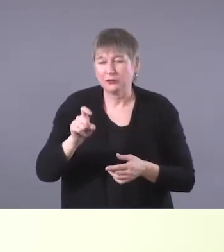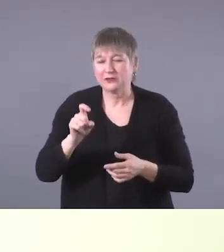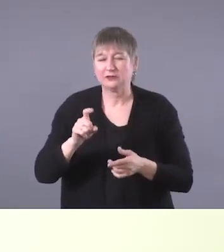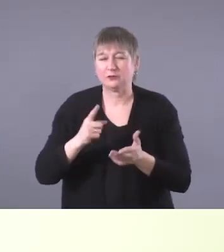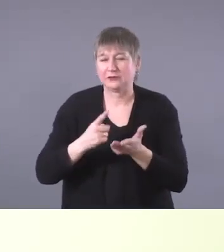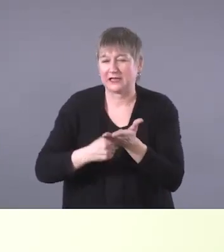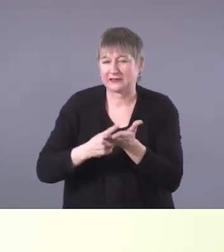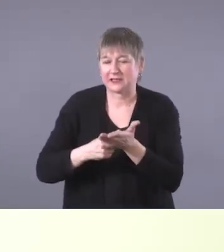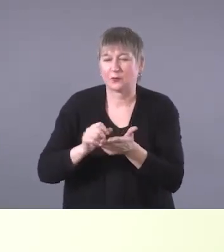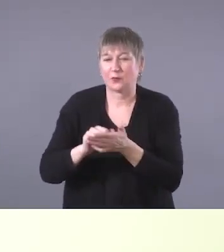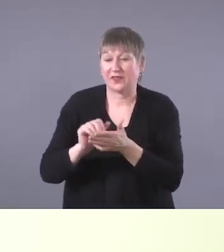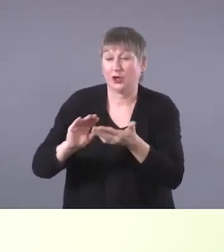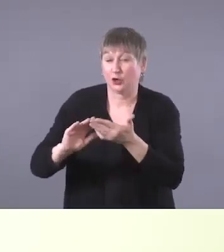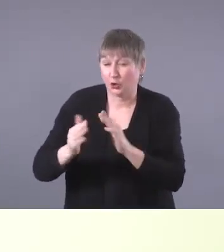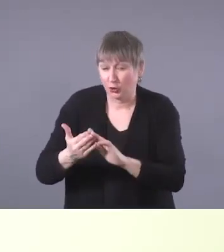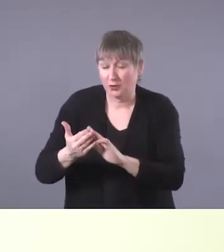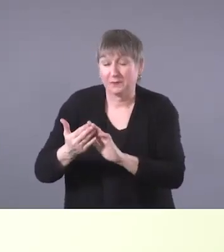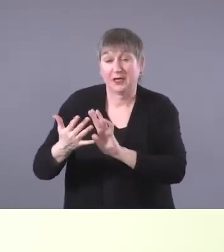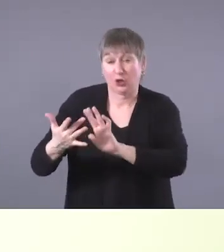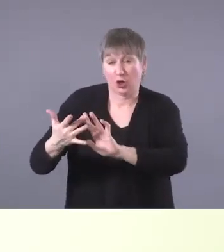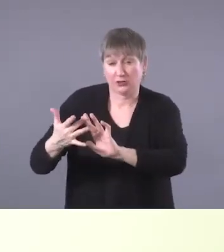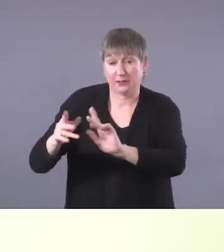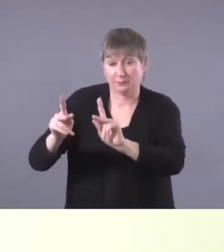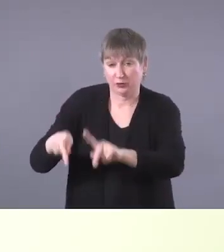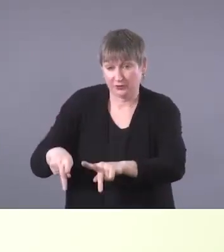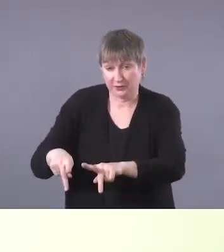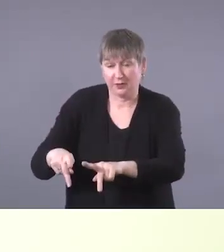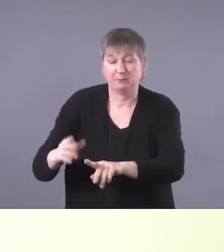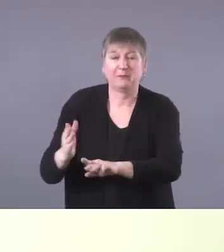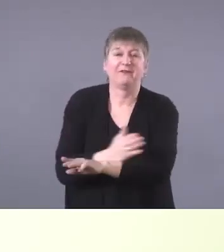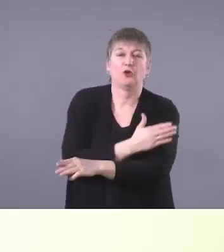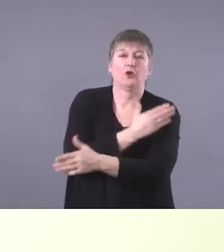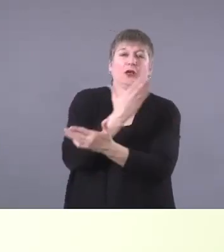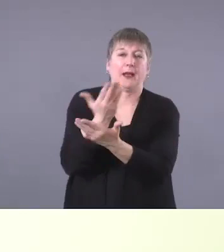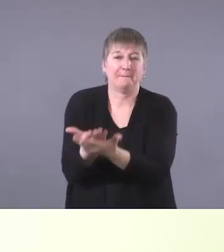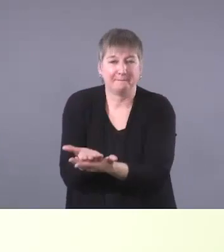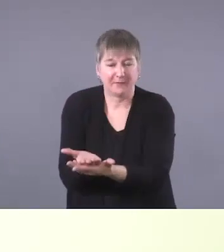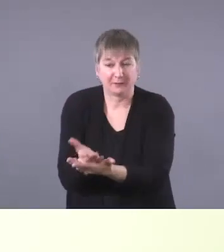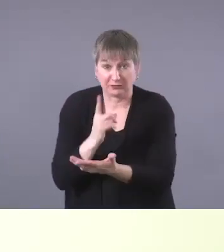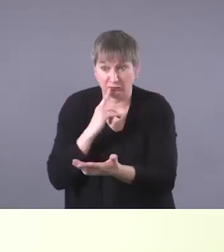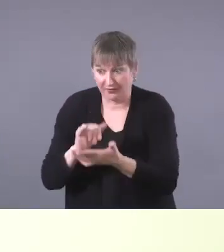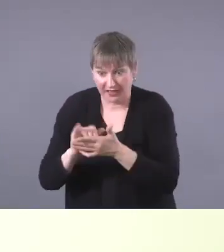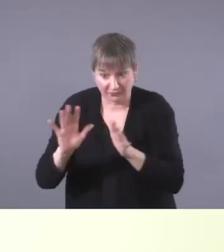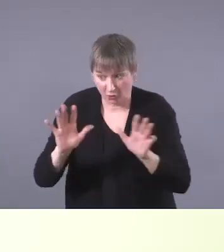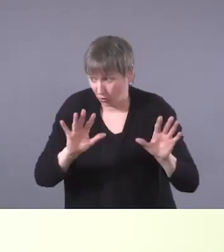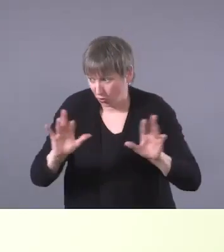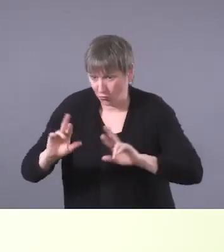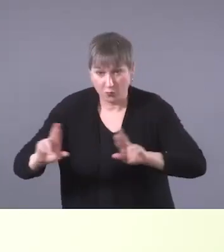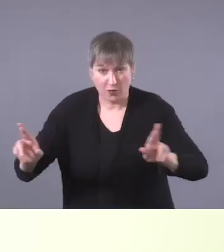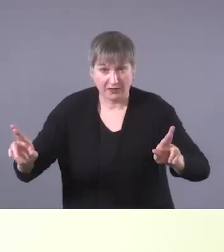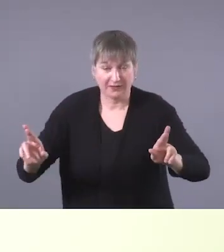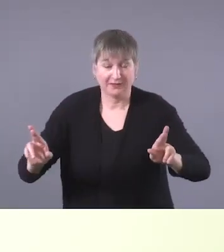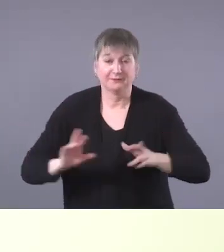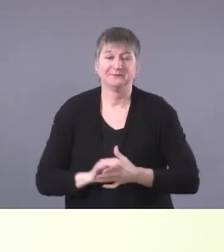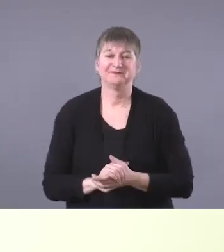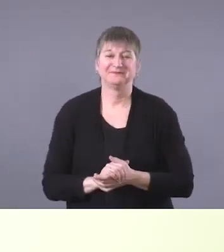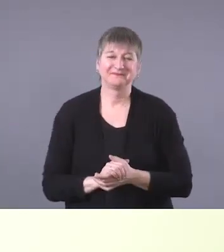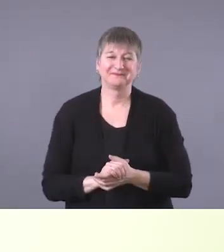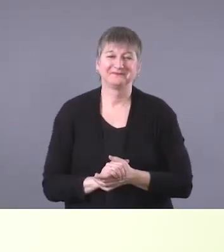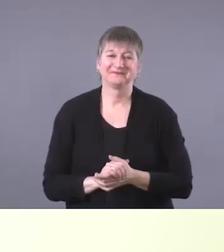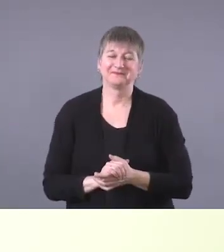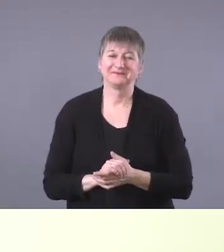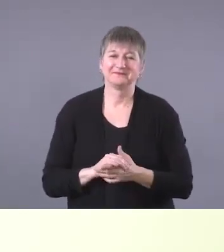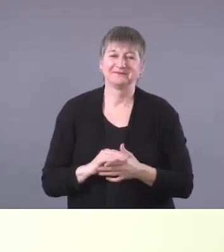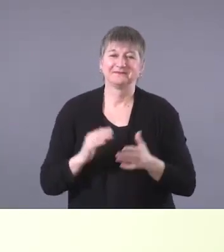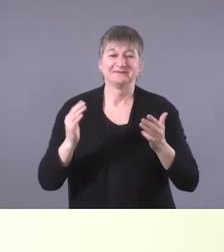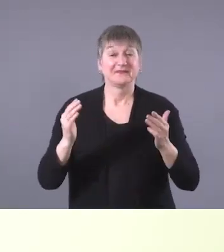with a community contact before you come to make sure that that, uh, that's in place. Um, and then also just in terms